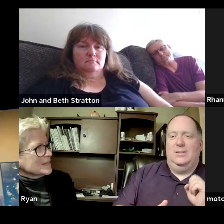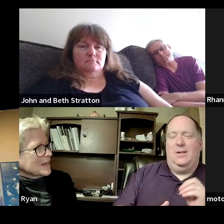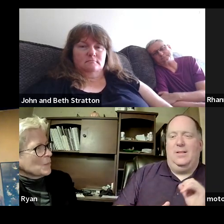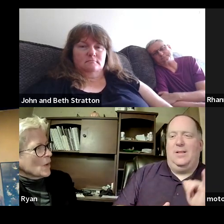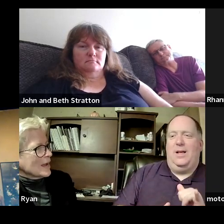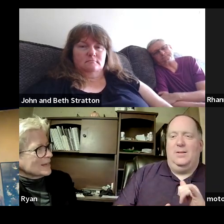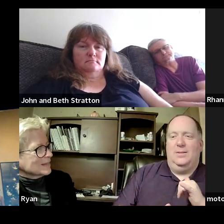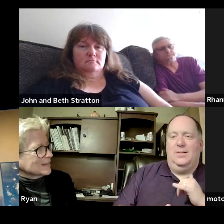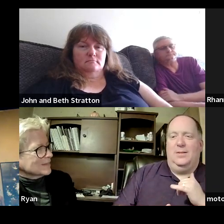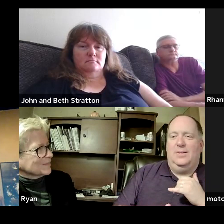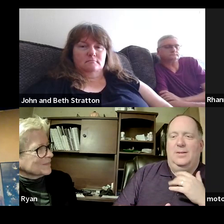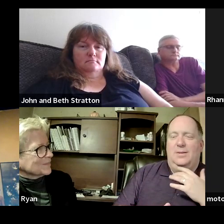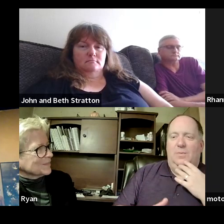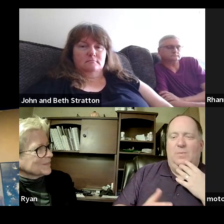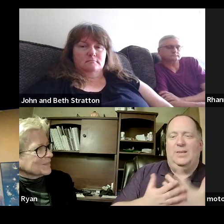in some ways